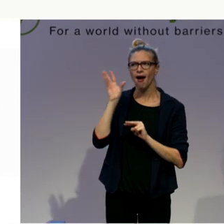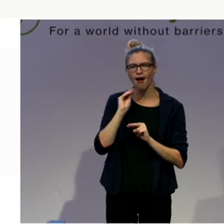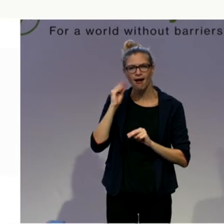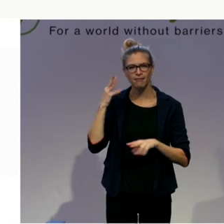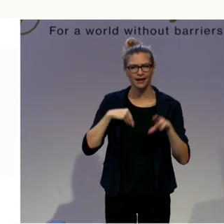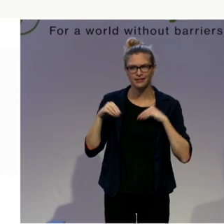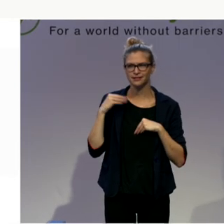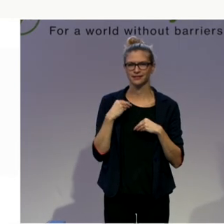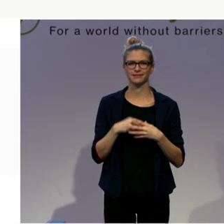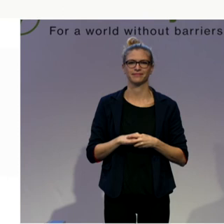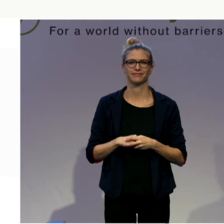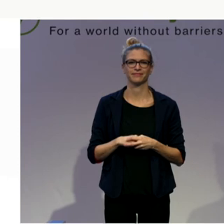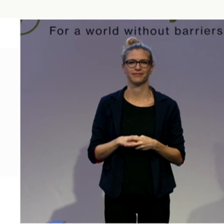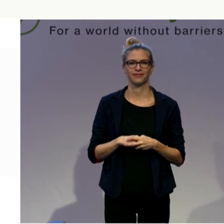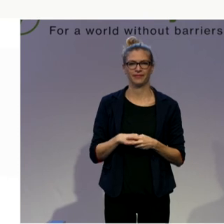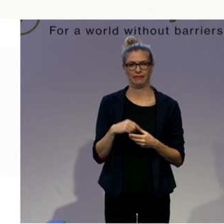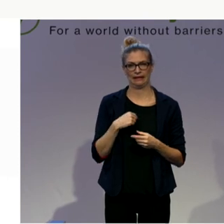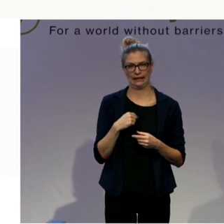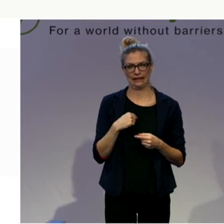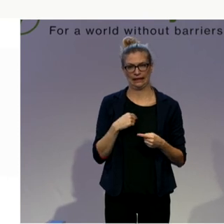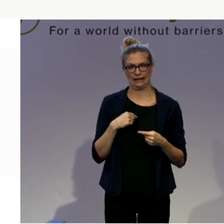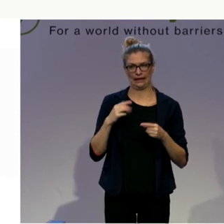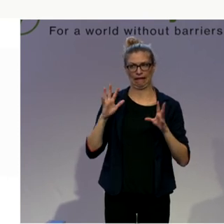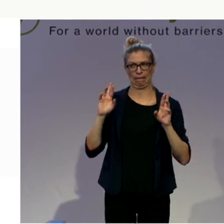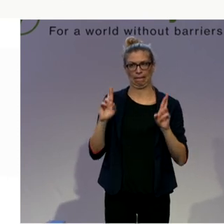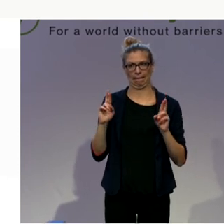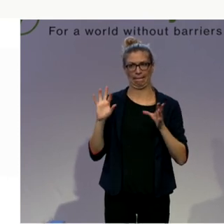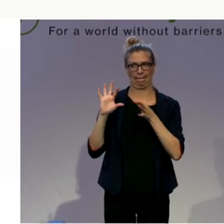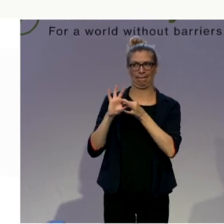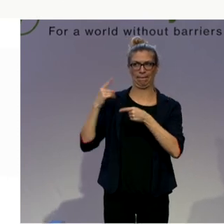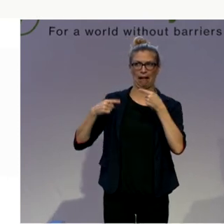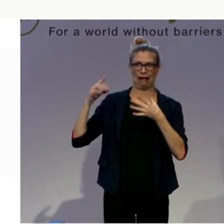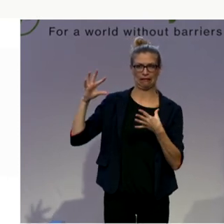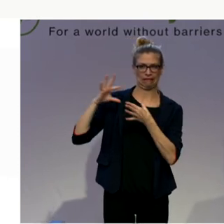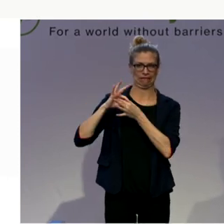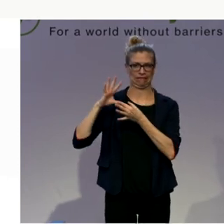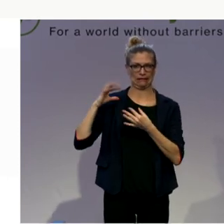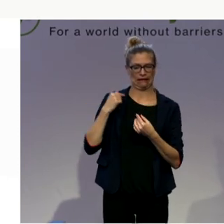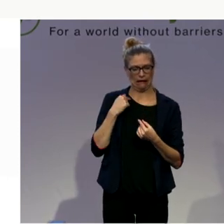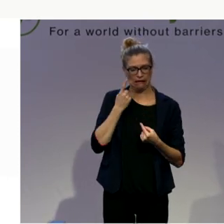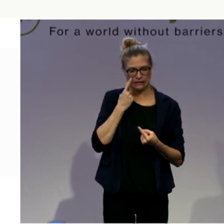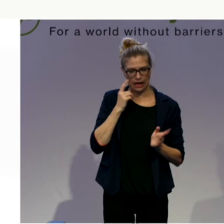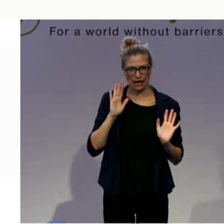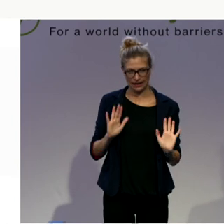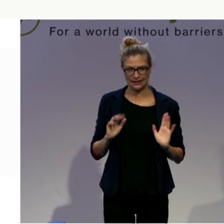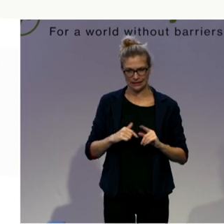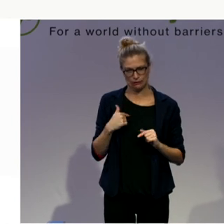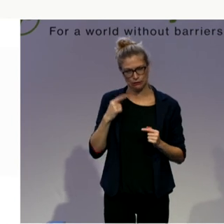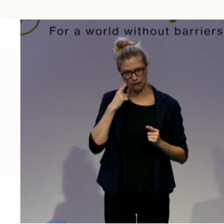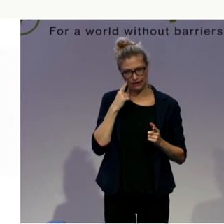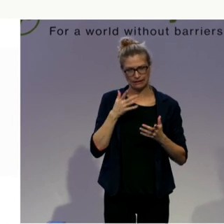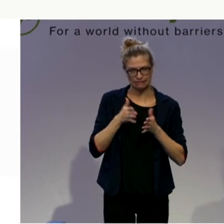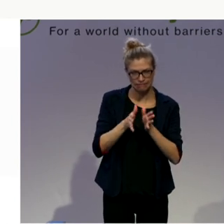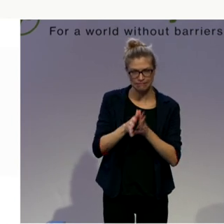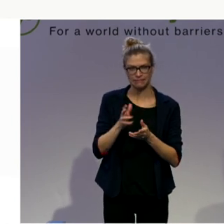moderator, storyteller, and commentator at once, to be more accessible for people